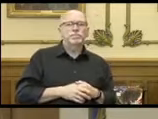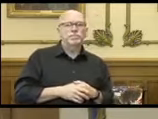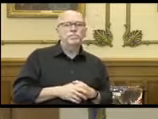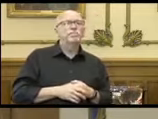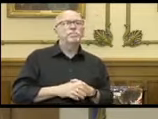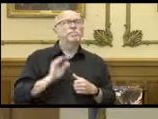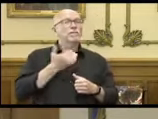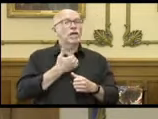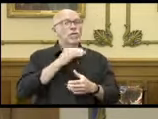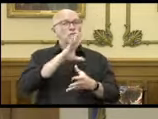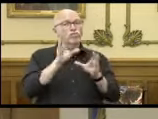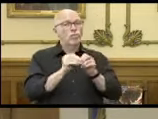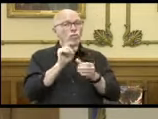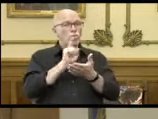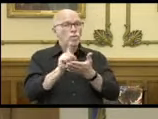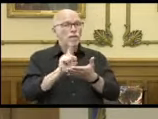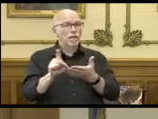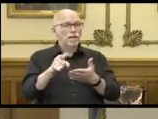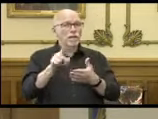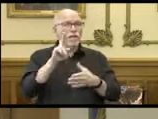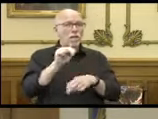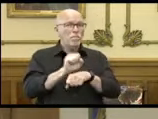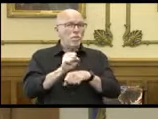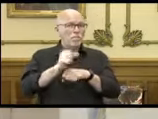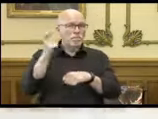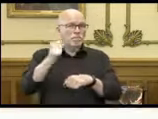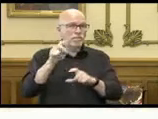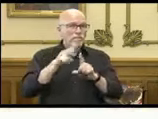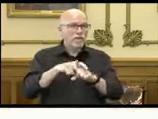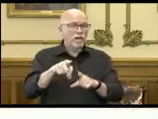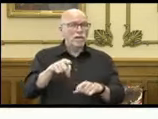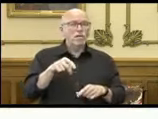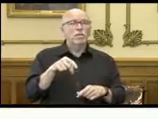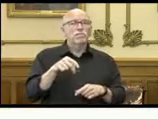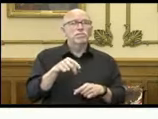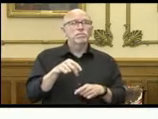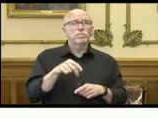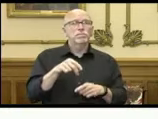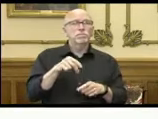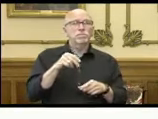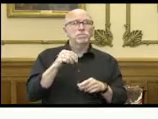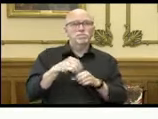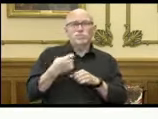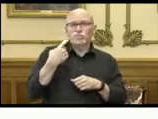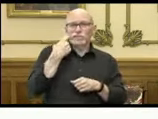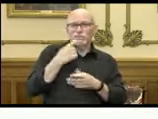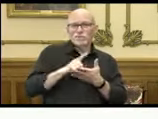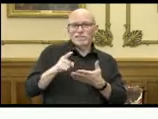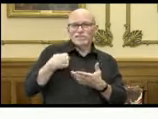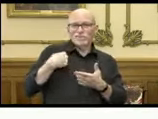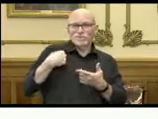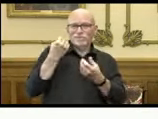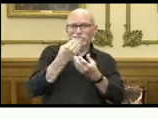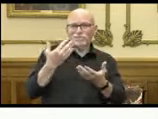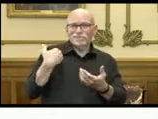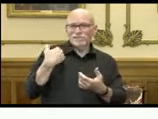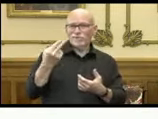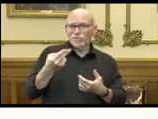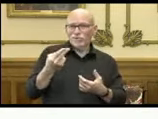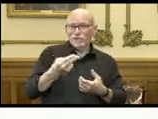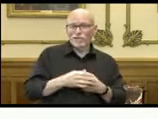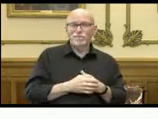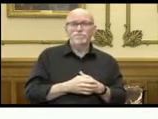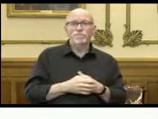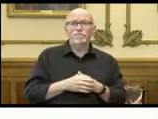Our total weekly initial unemployment claims filed in the most recent week that we released on last Thursday